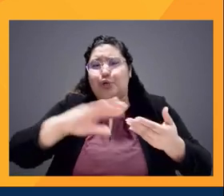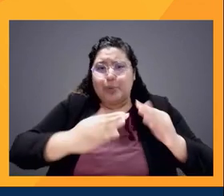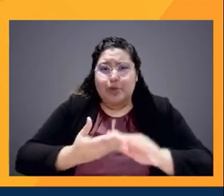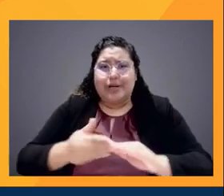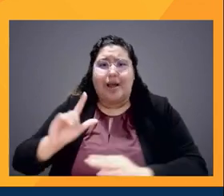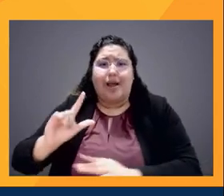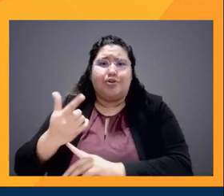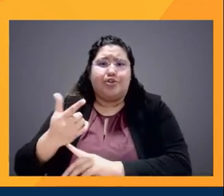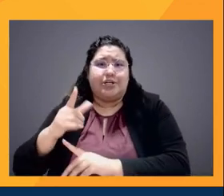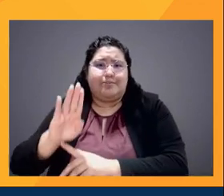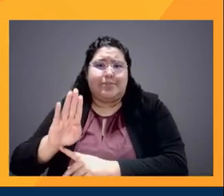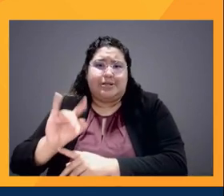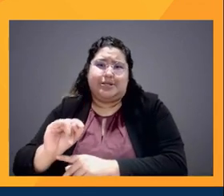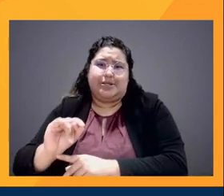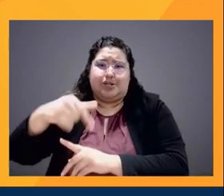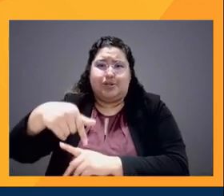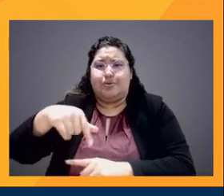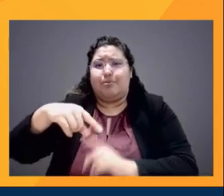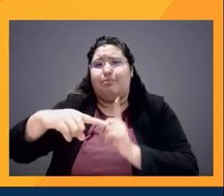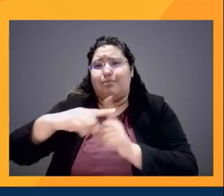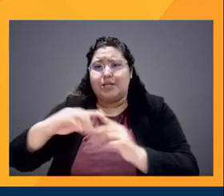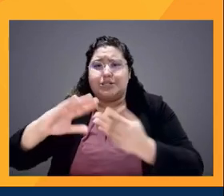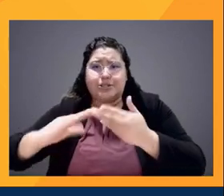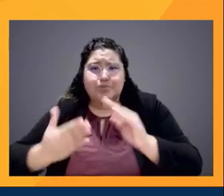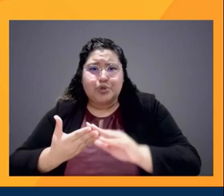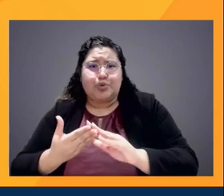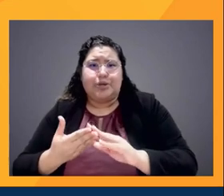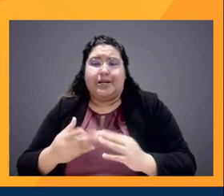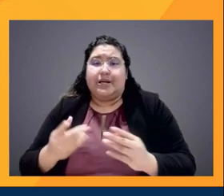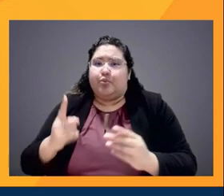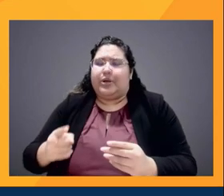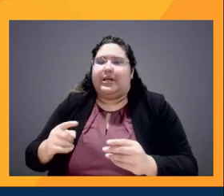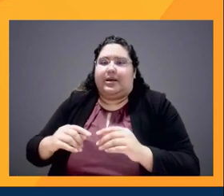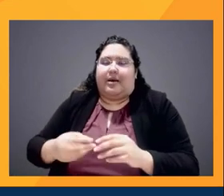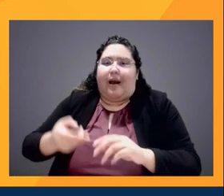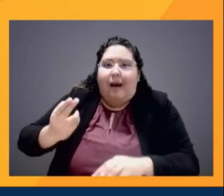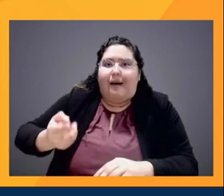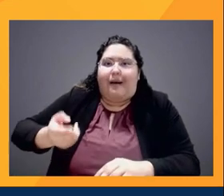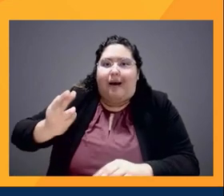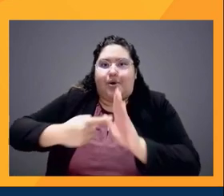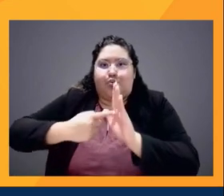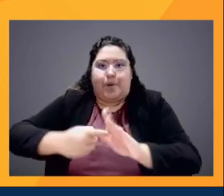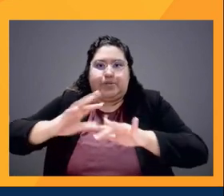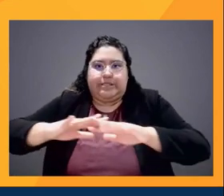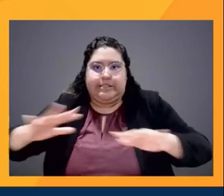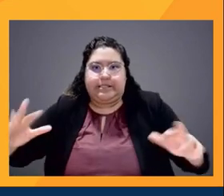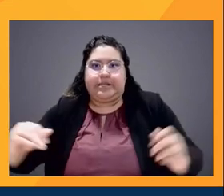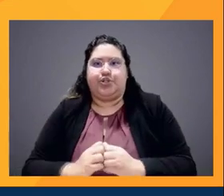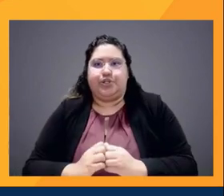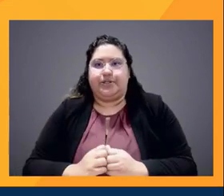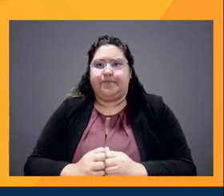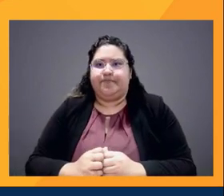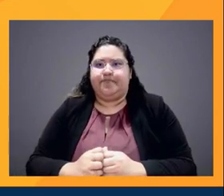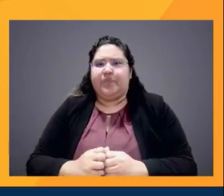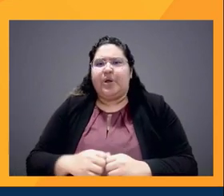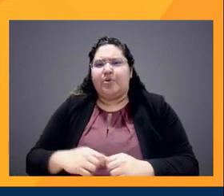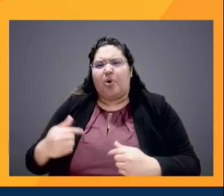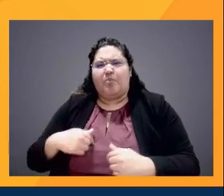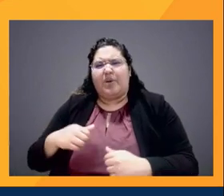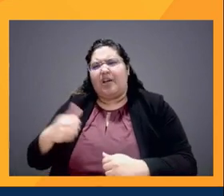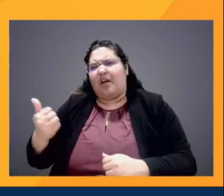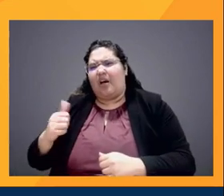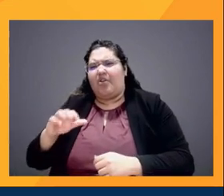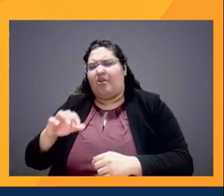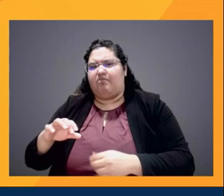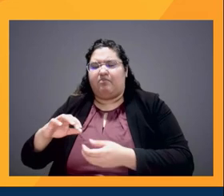There's an initiative internally at Audible Call. Here's my story, and my colleague, Abby West, runs it, and her and I work together closely to ensure that